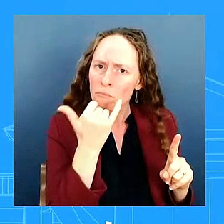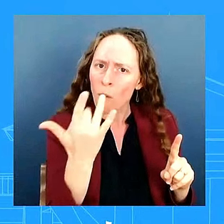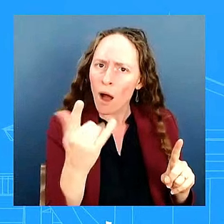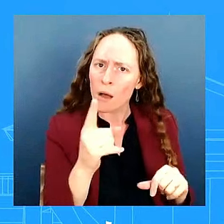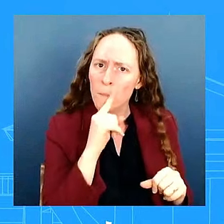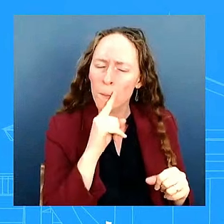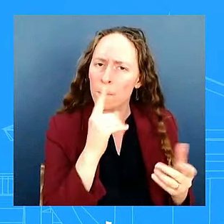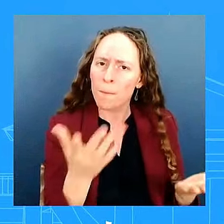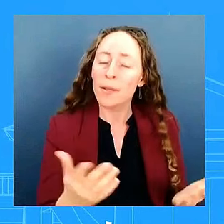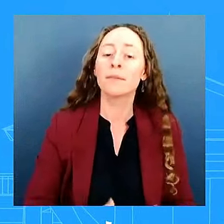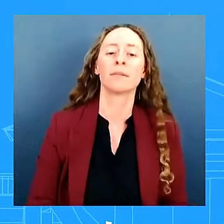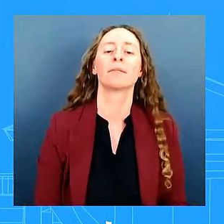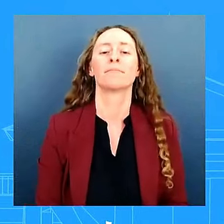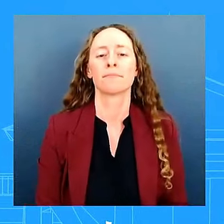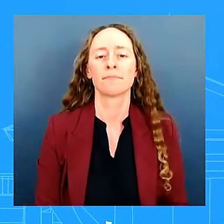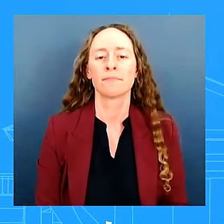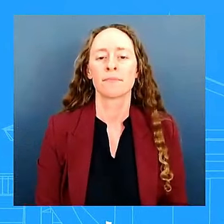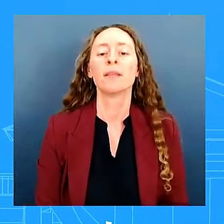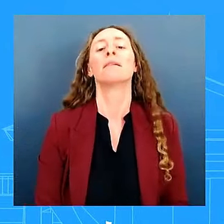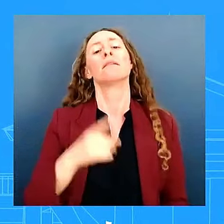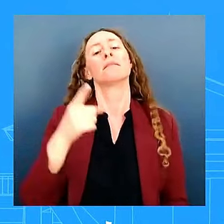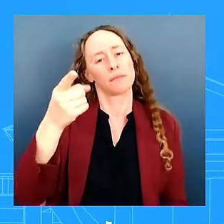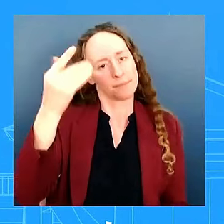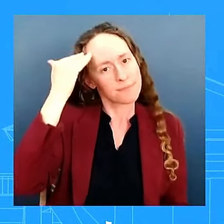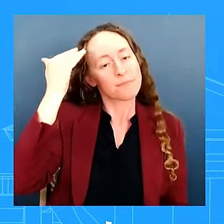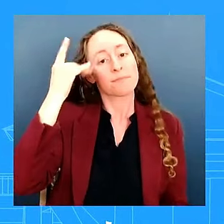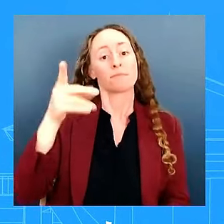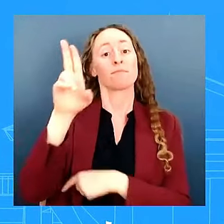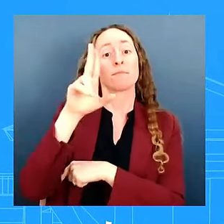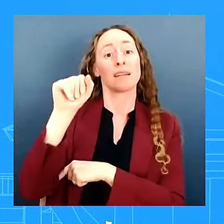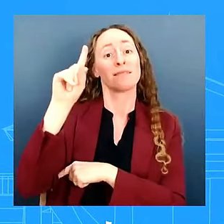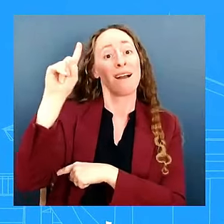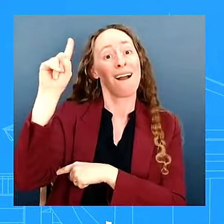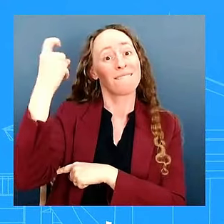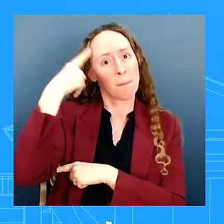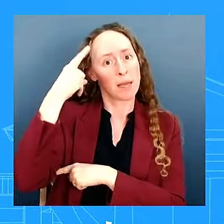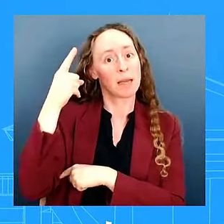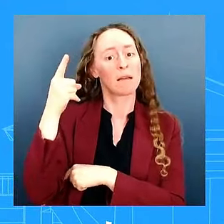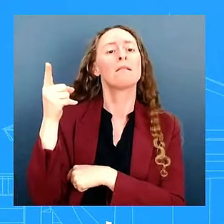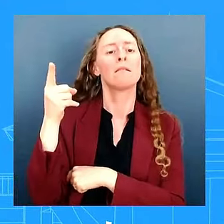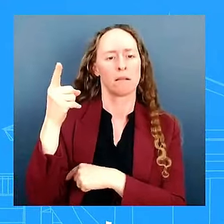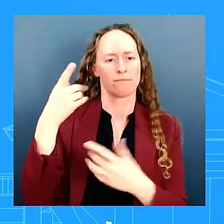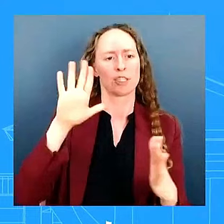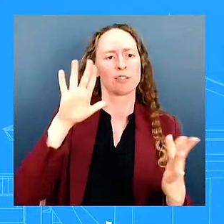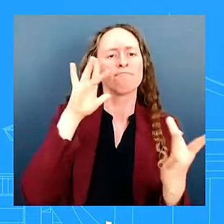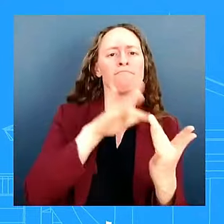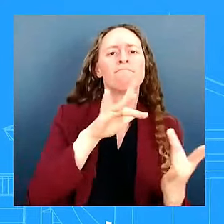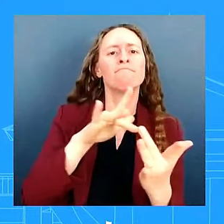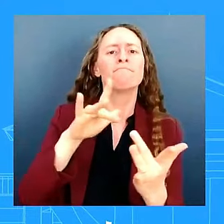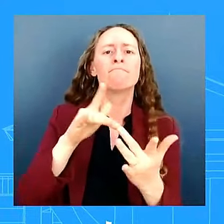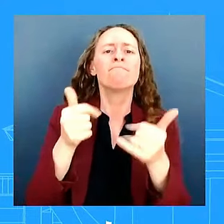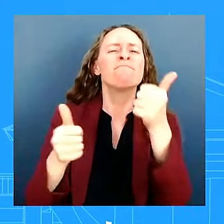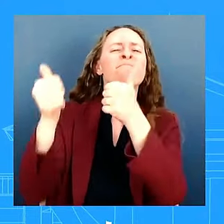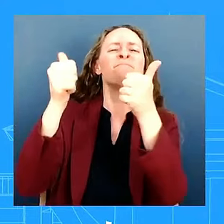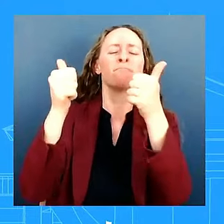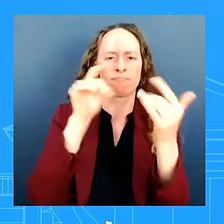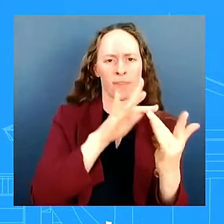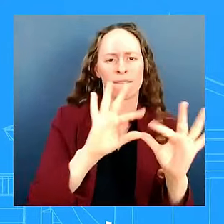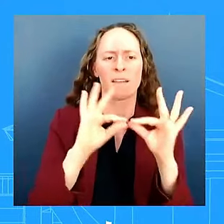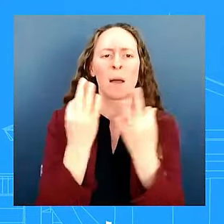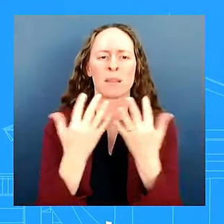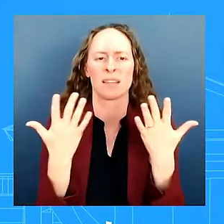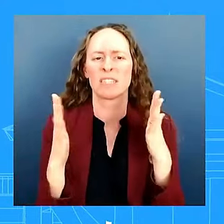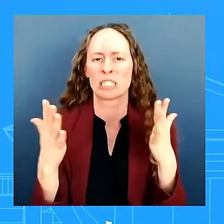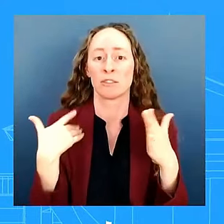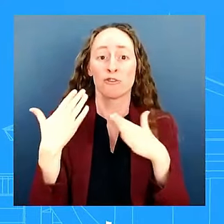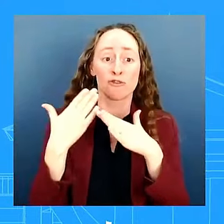been in touch uh with uh the family members and so we are working on additional calls i don't have anything to share outside of